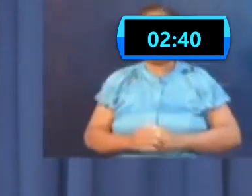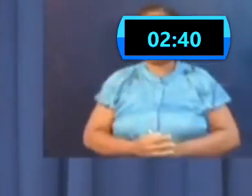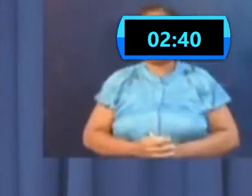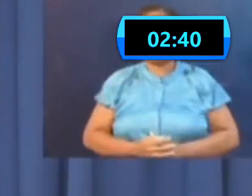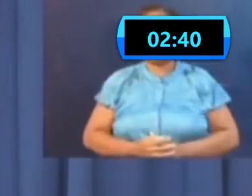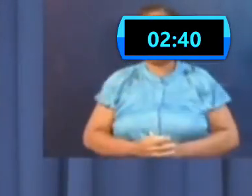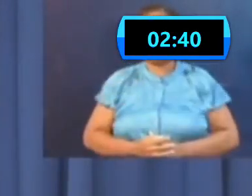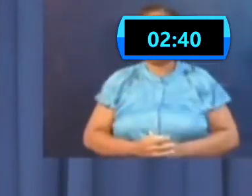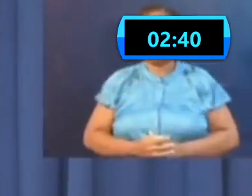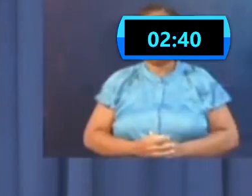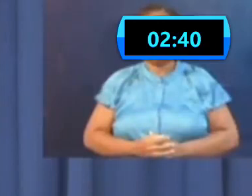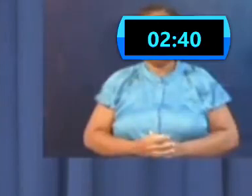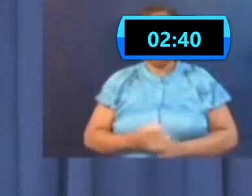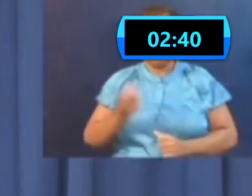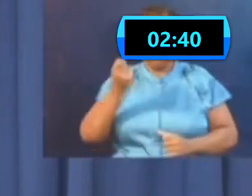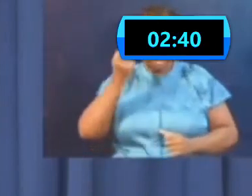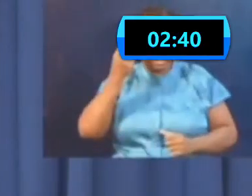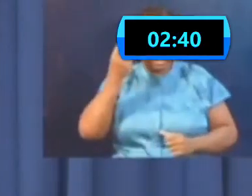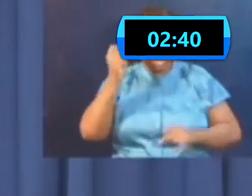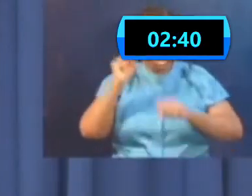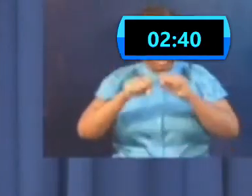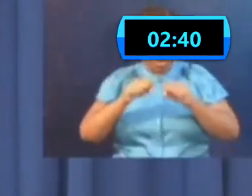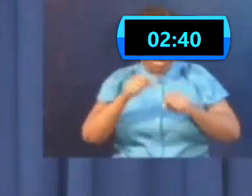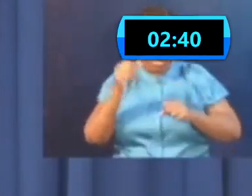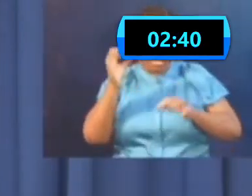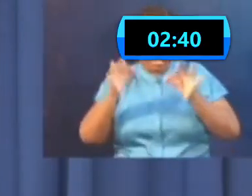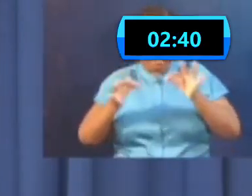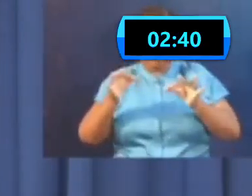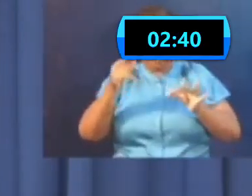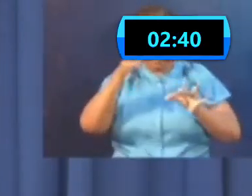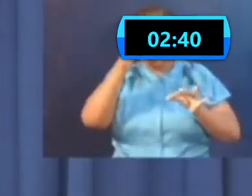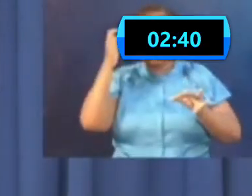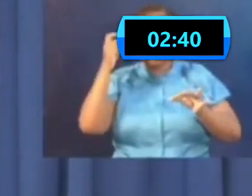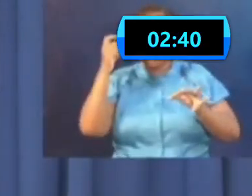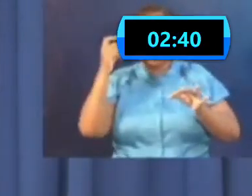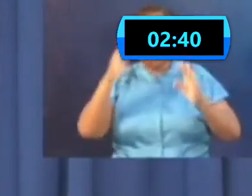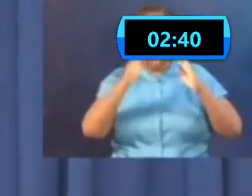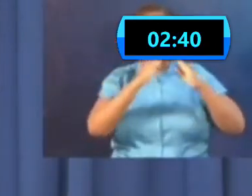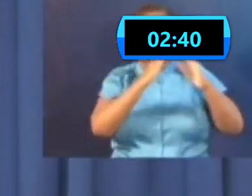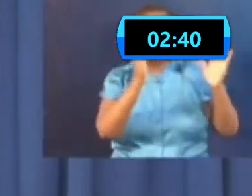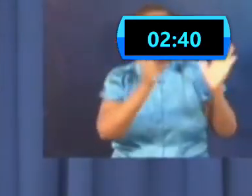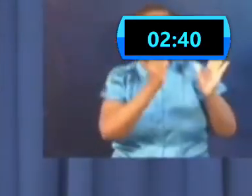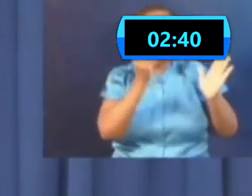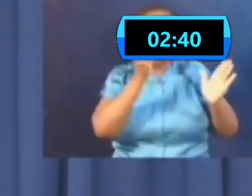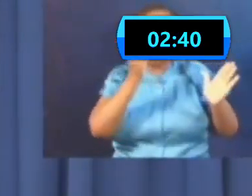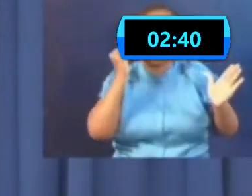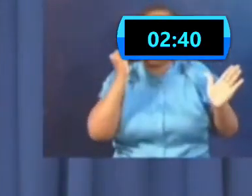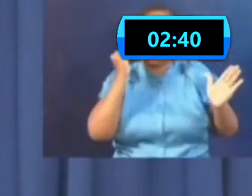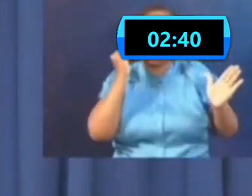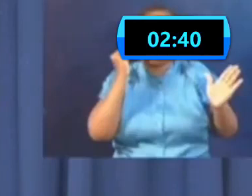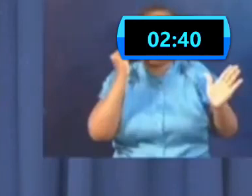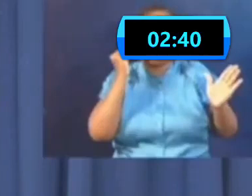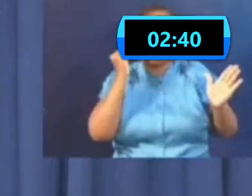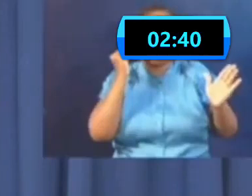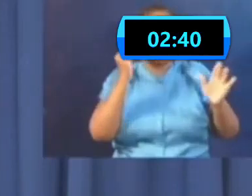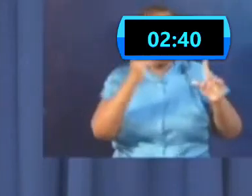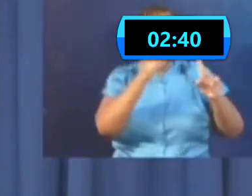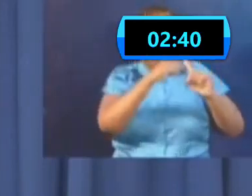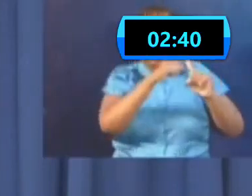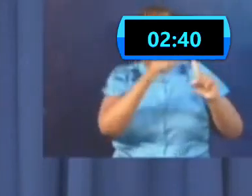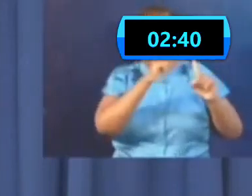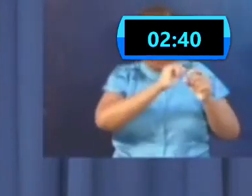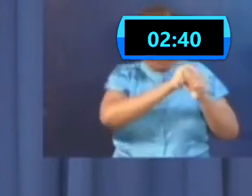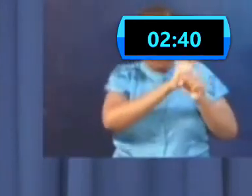anyone who, because of socio-spatial conditions at home, you live in a house with too many